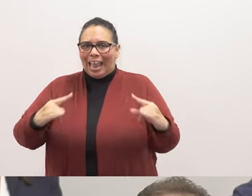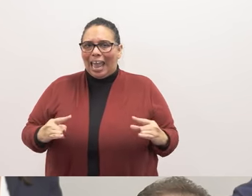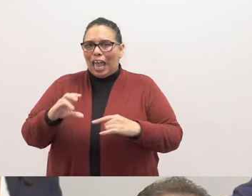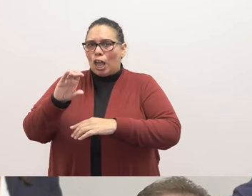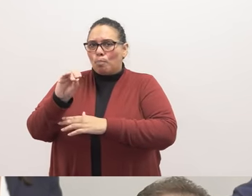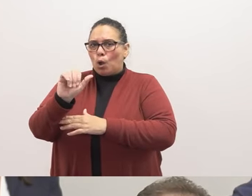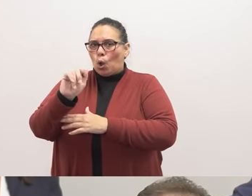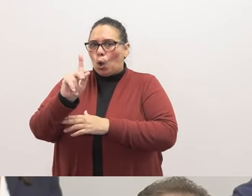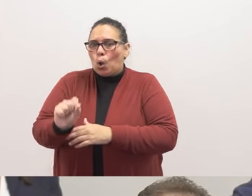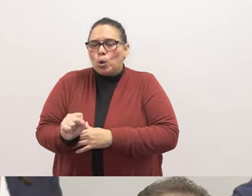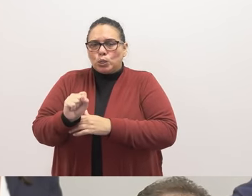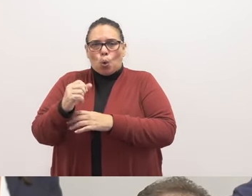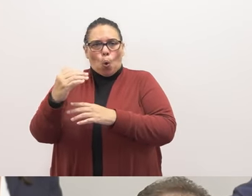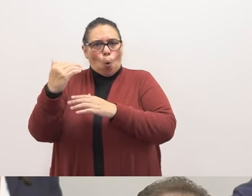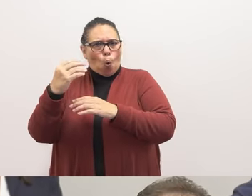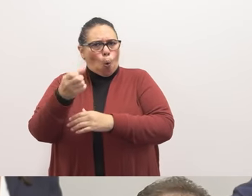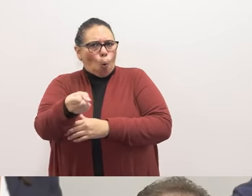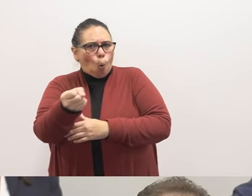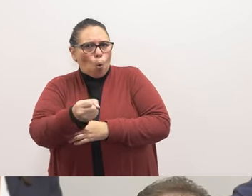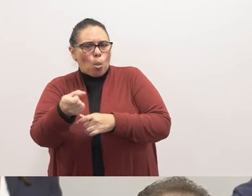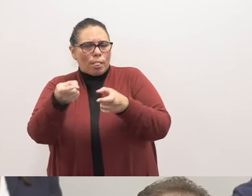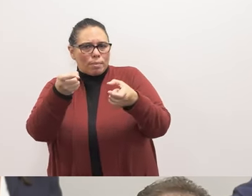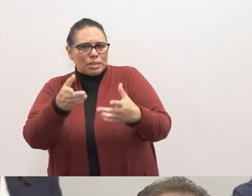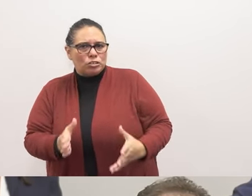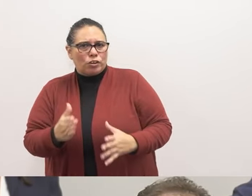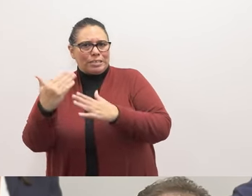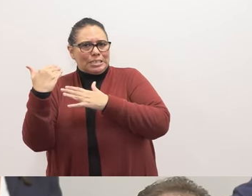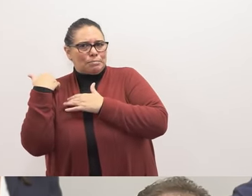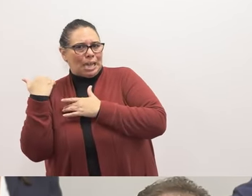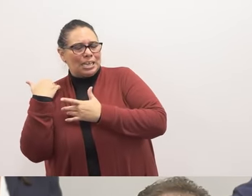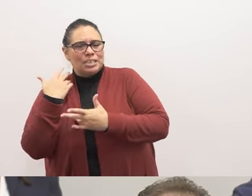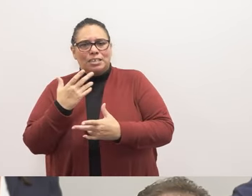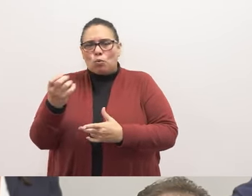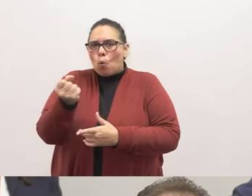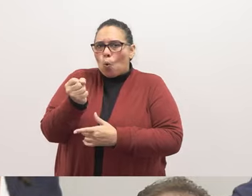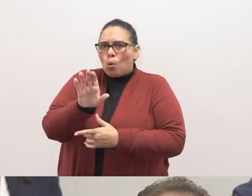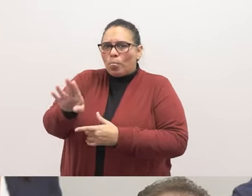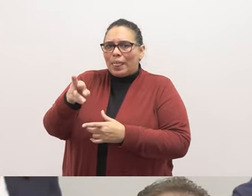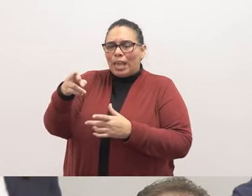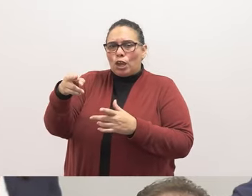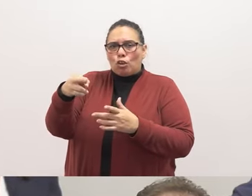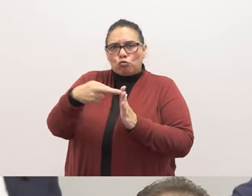administration involved responsible for upholding their own rules and regulations.